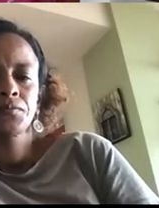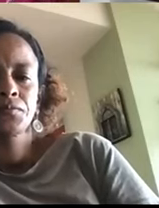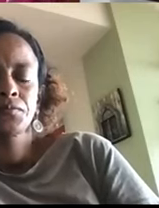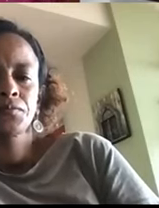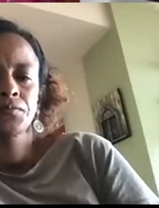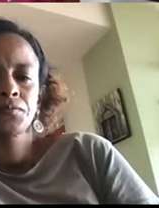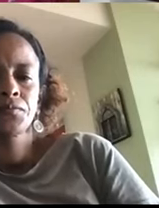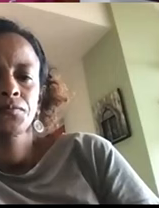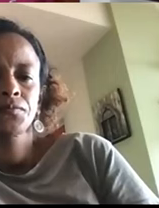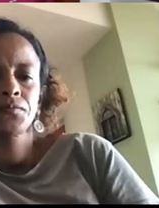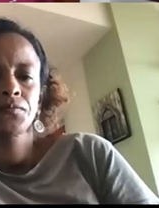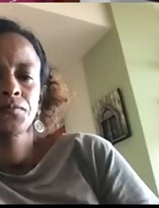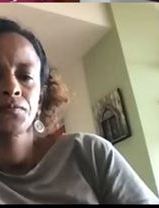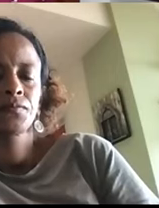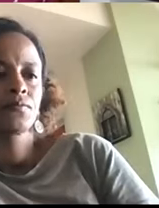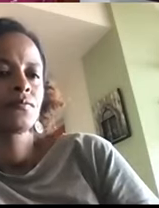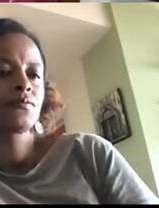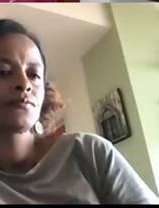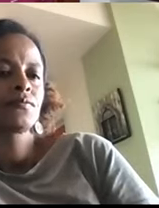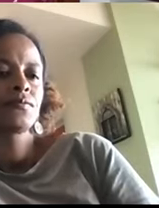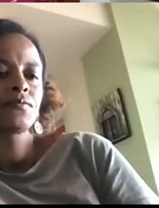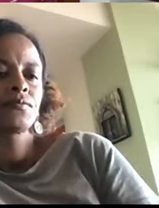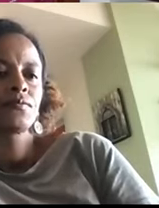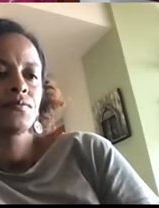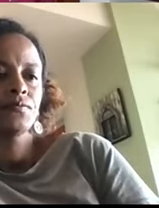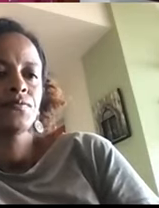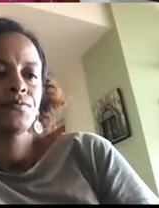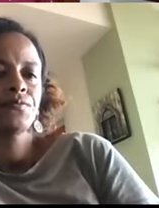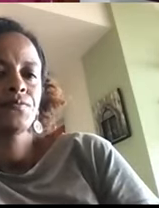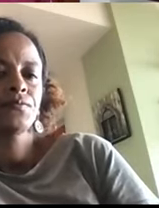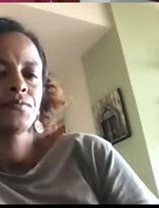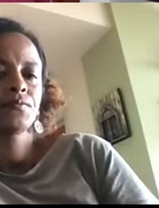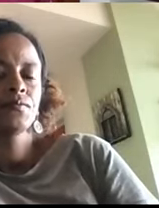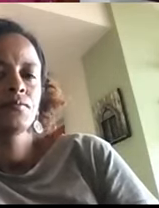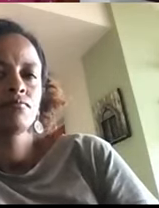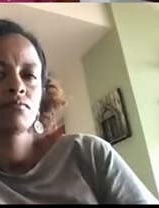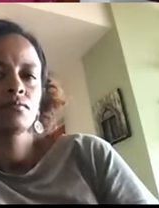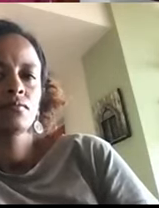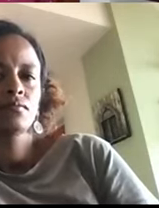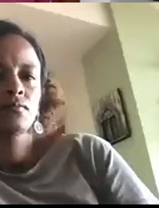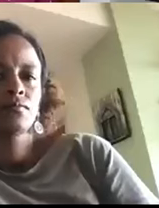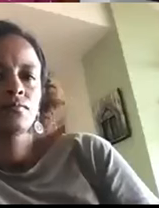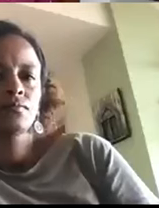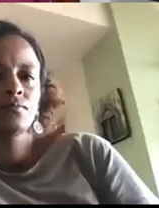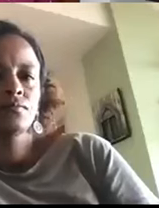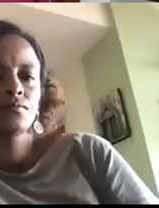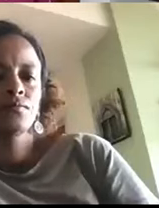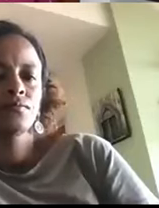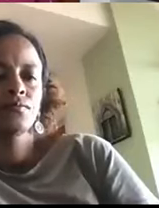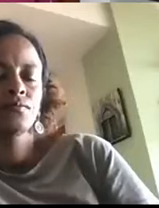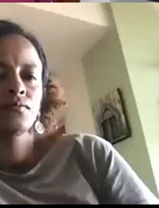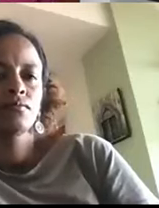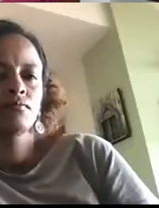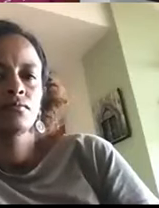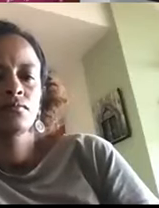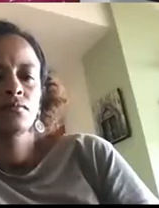on a different level, they are not paid. And so we are seeing that we are looking at structures which work at community level, and are not compensated